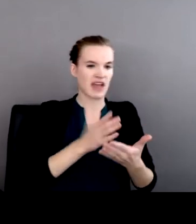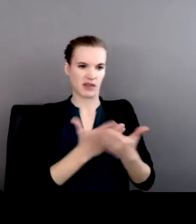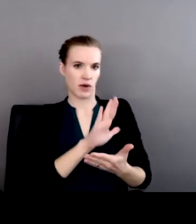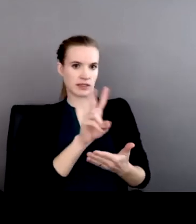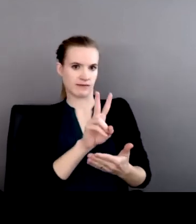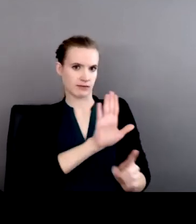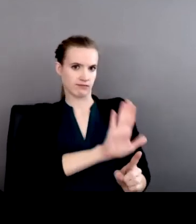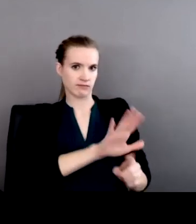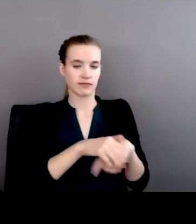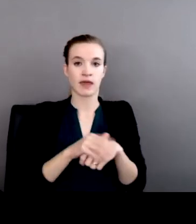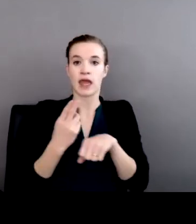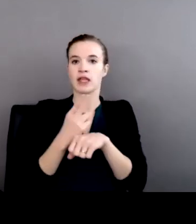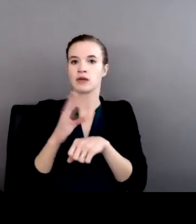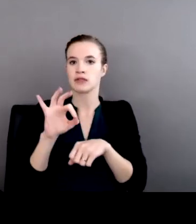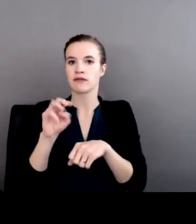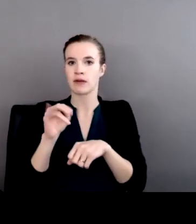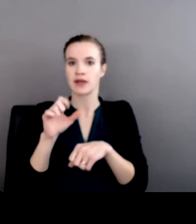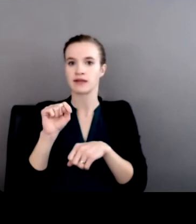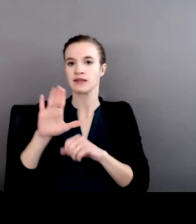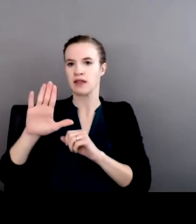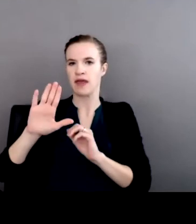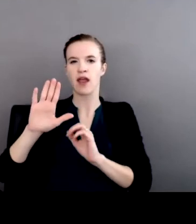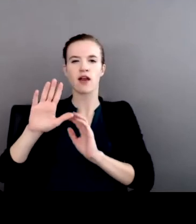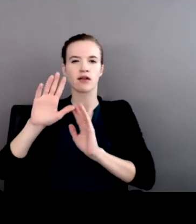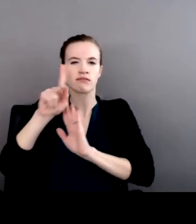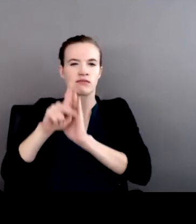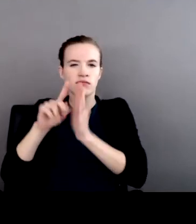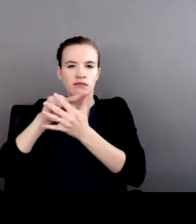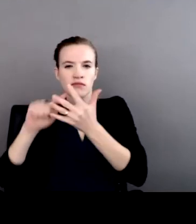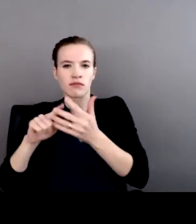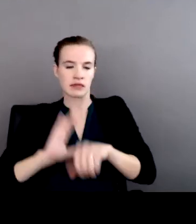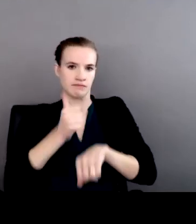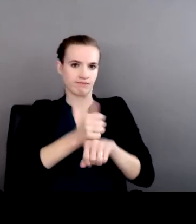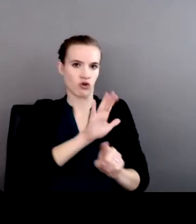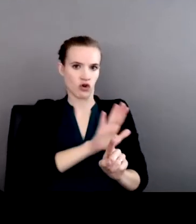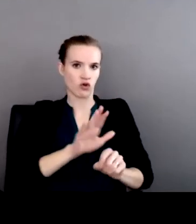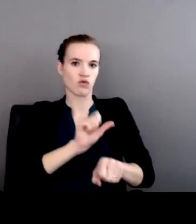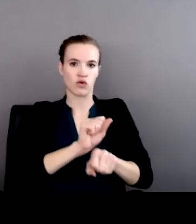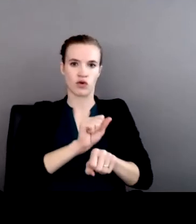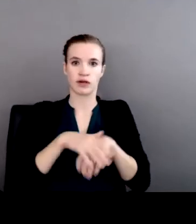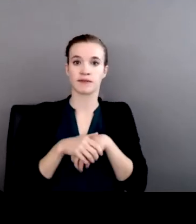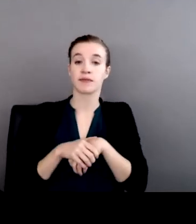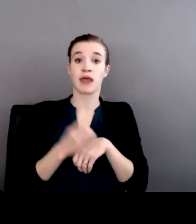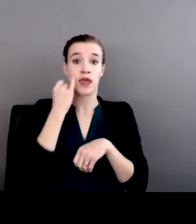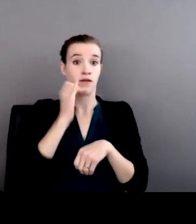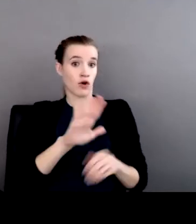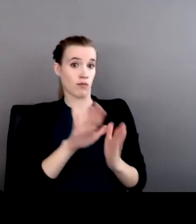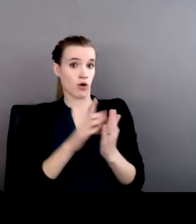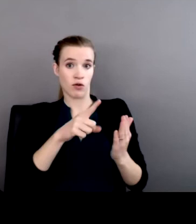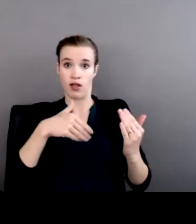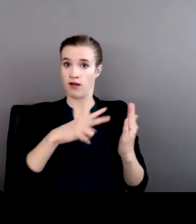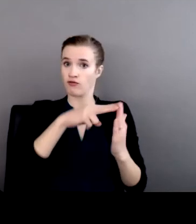principles as a framework. If you have not already, the second chapter of the beginning and end of rape is called What She Say It Be